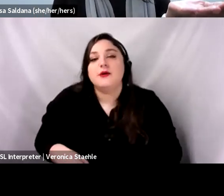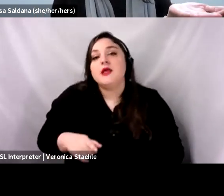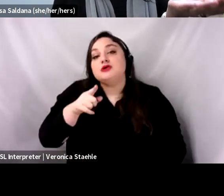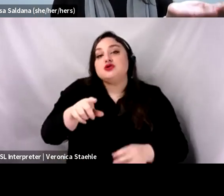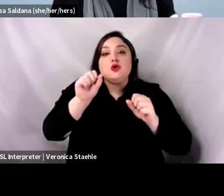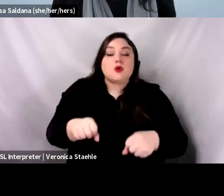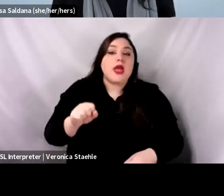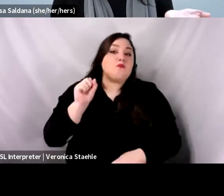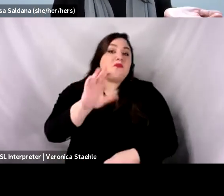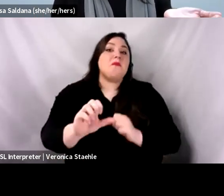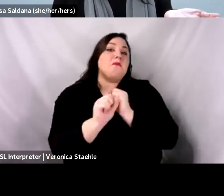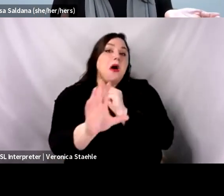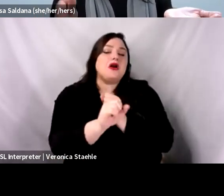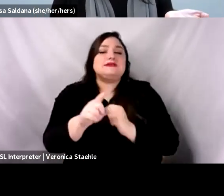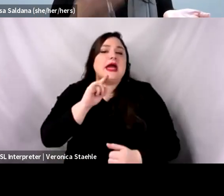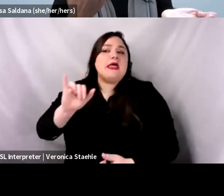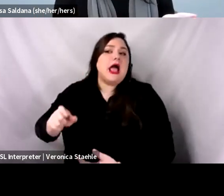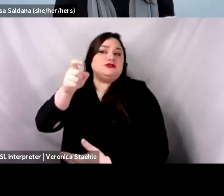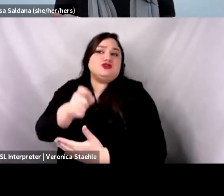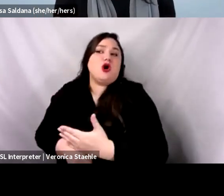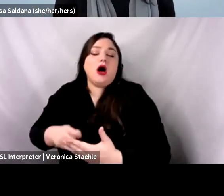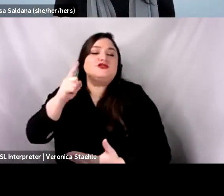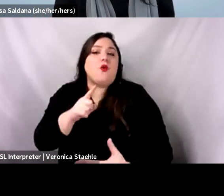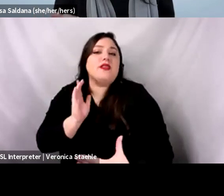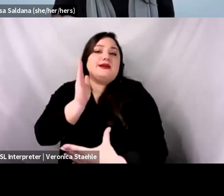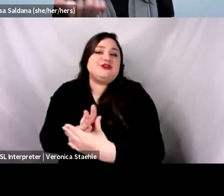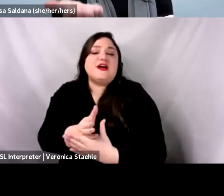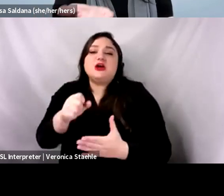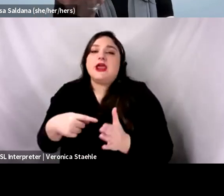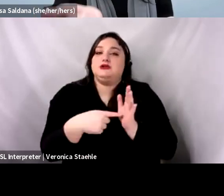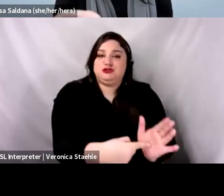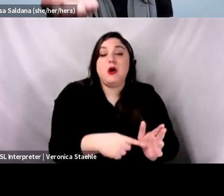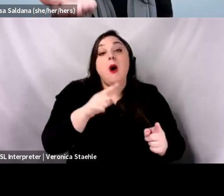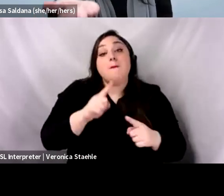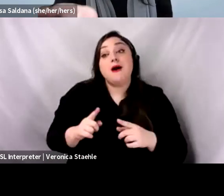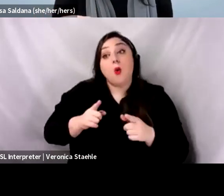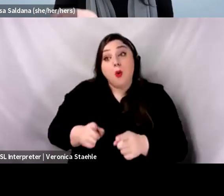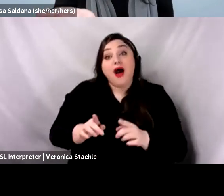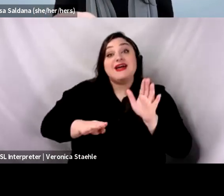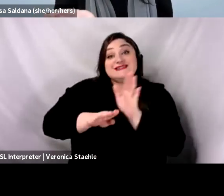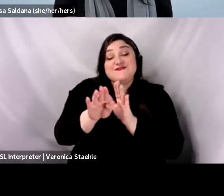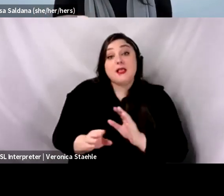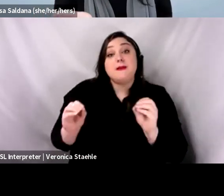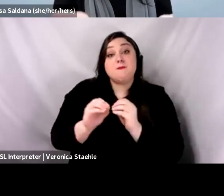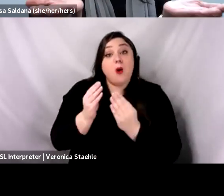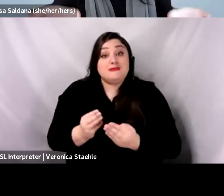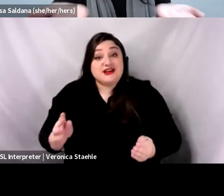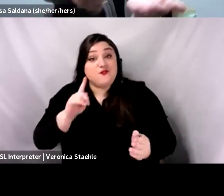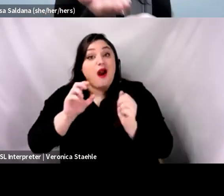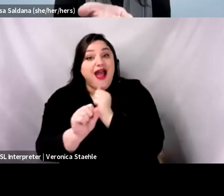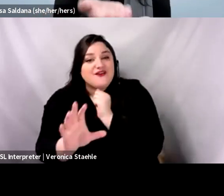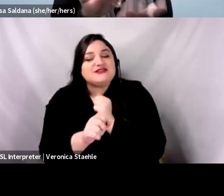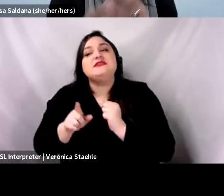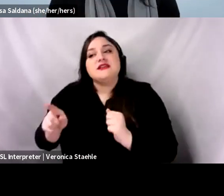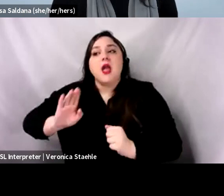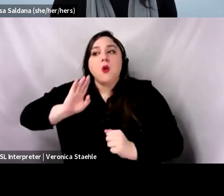intervention, but now slowly, but surely they're able to start developing materials for this is going to be the cost of the associated implementation. And so